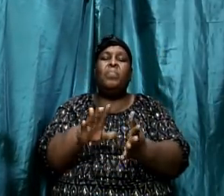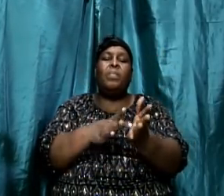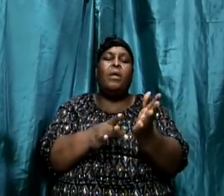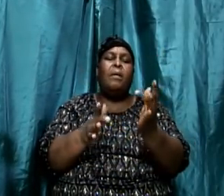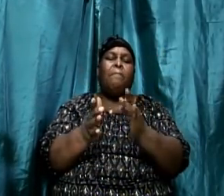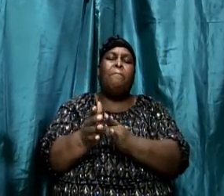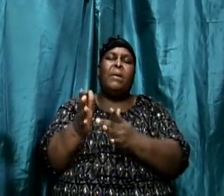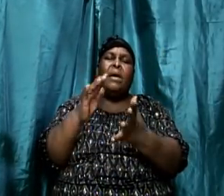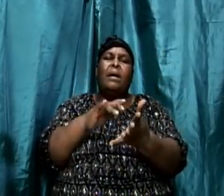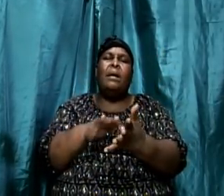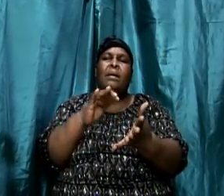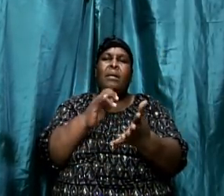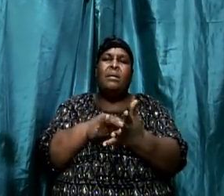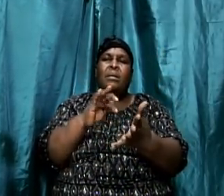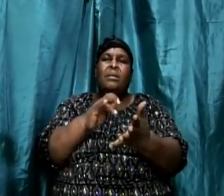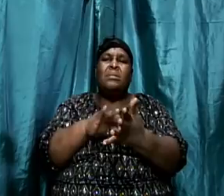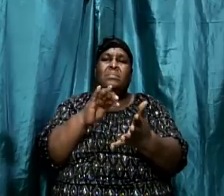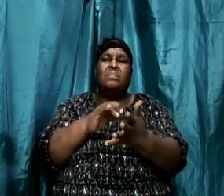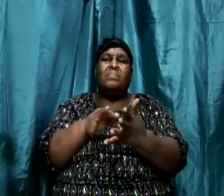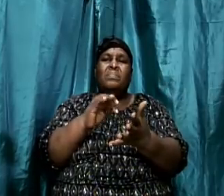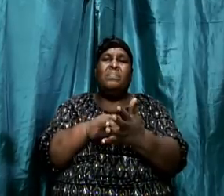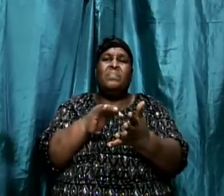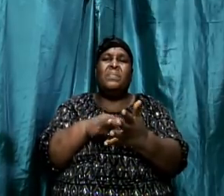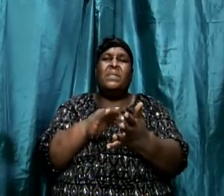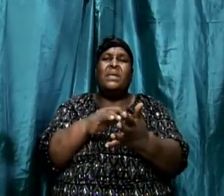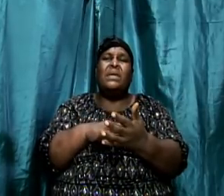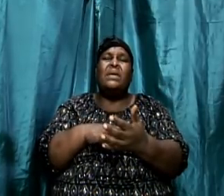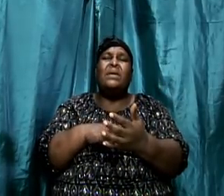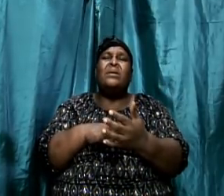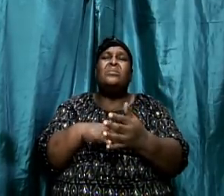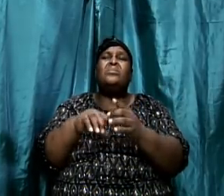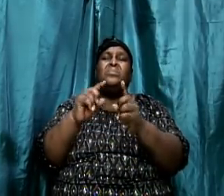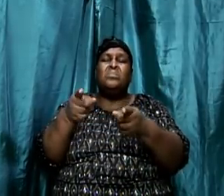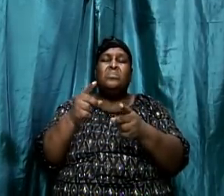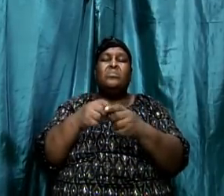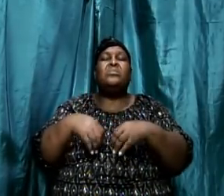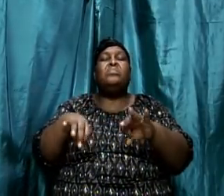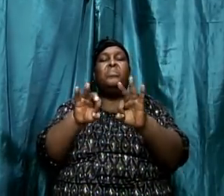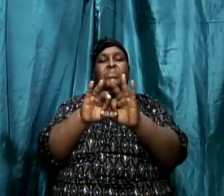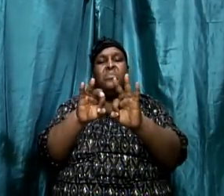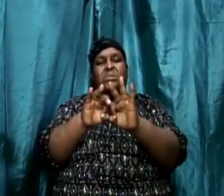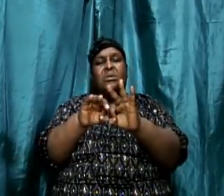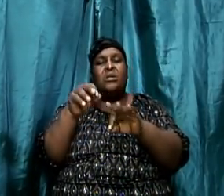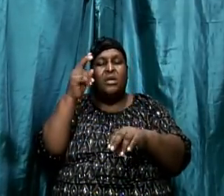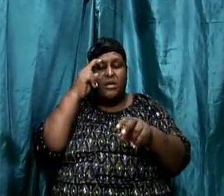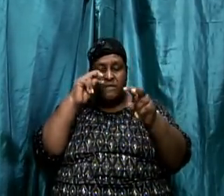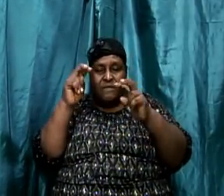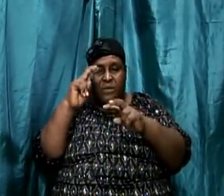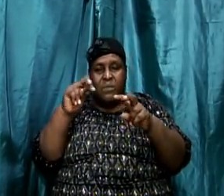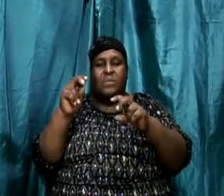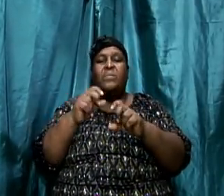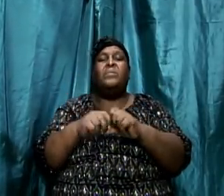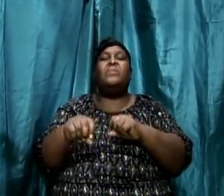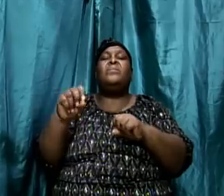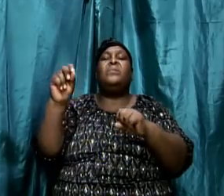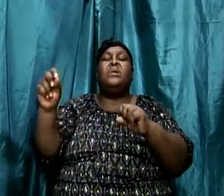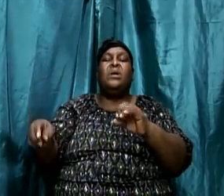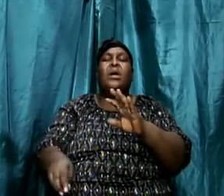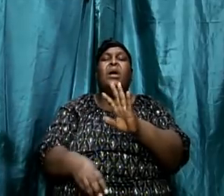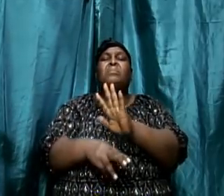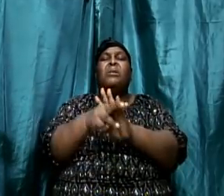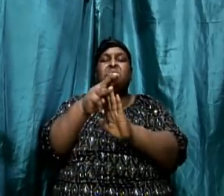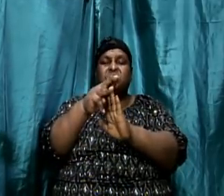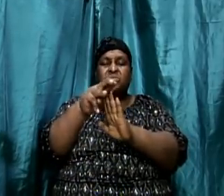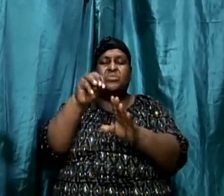study is a systematic approach to the Word of God with a view of becoming receptive and reproductive. We say,